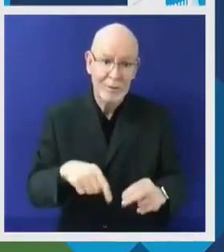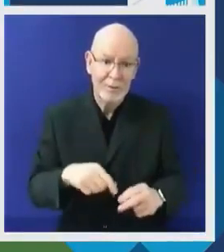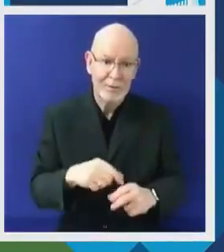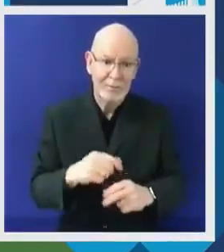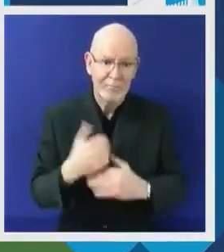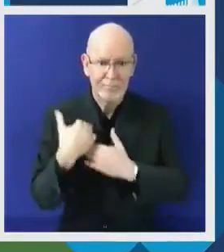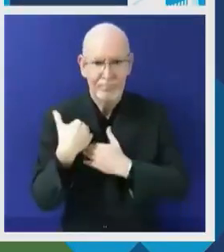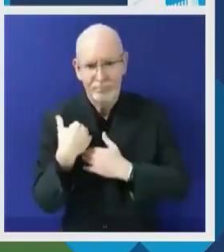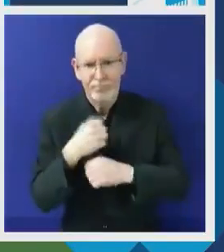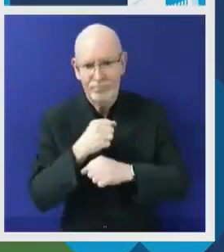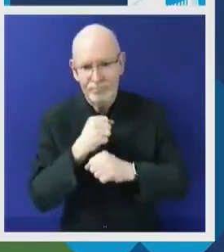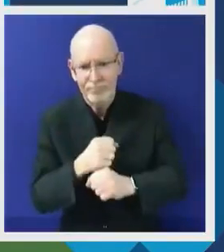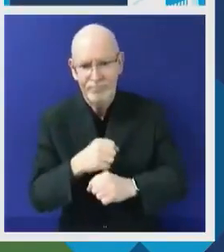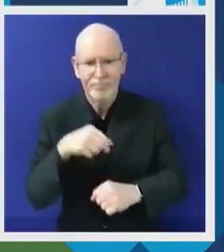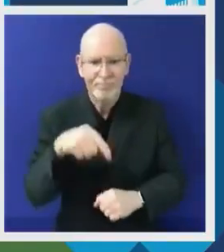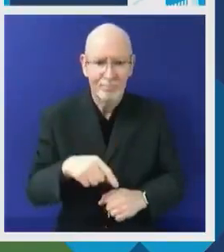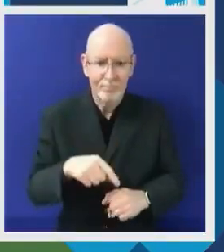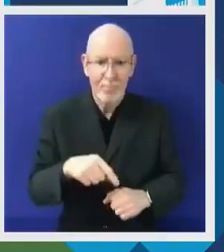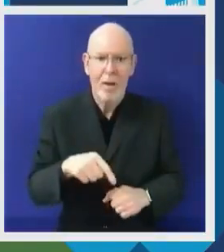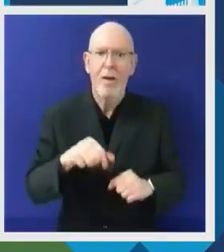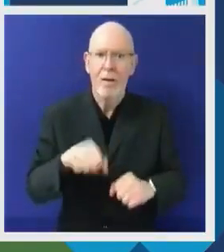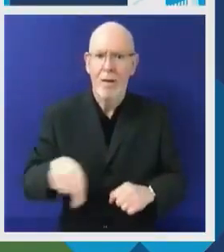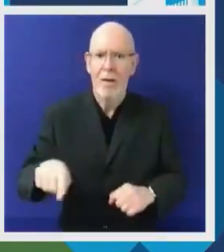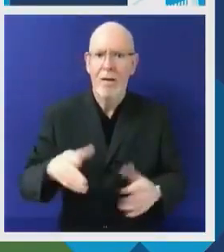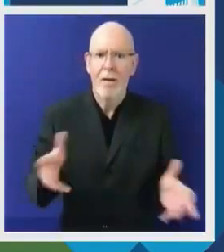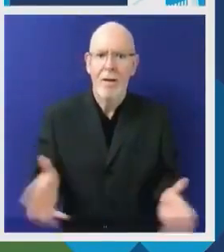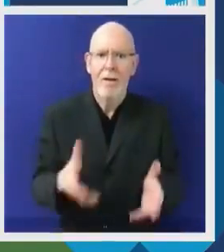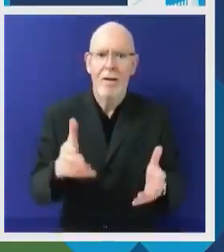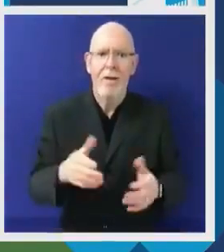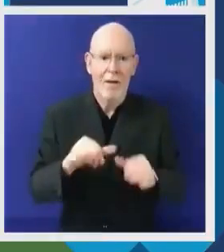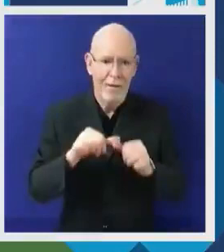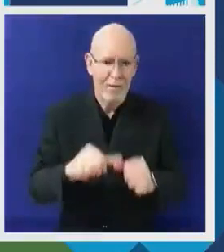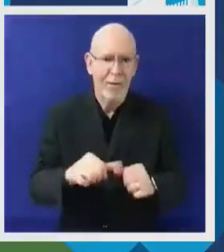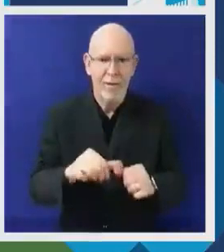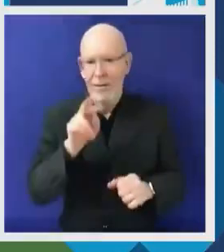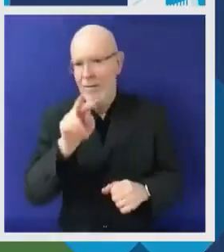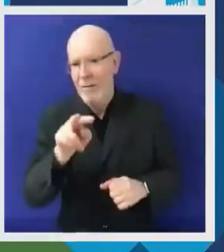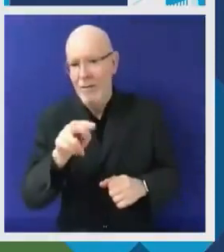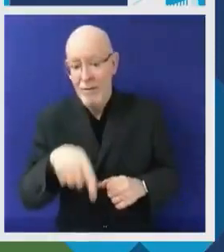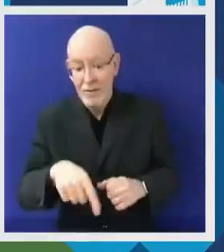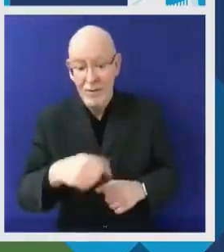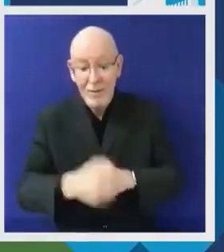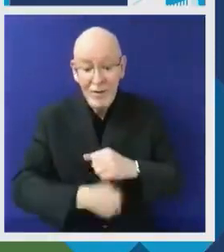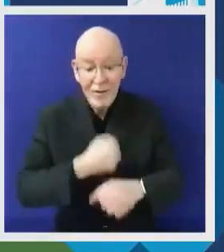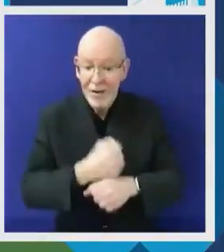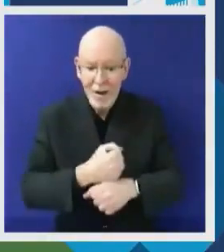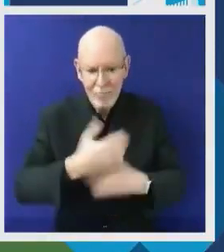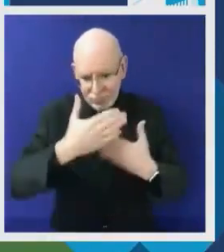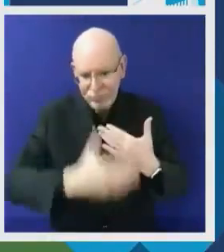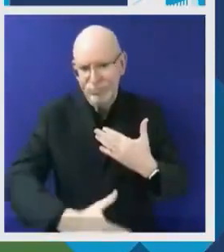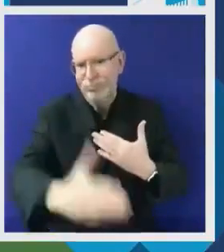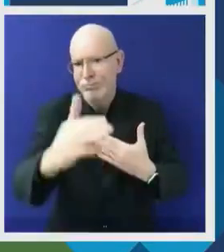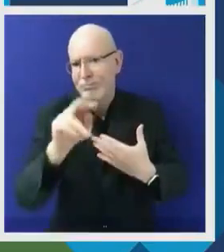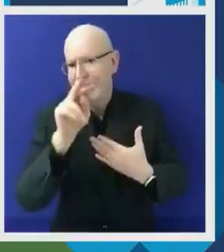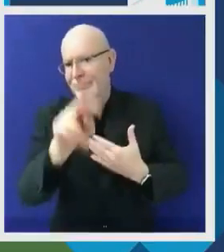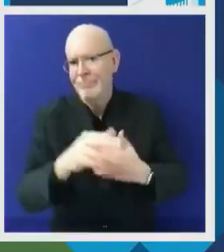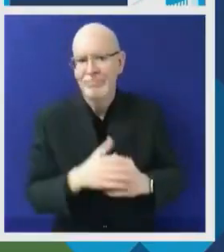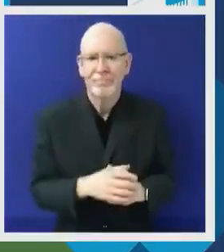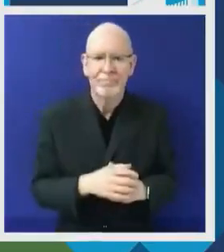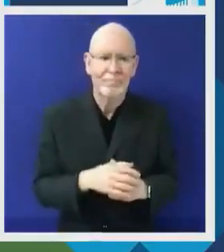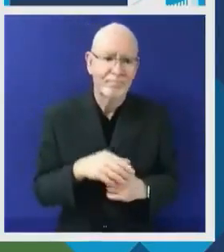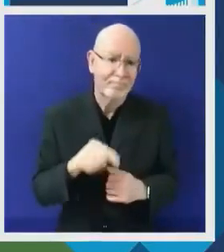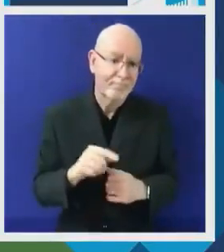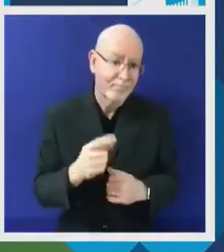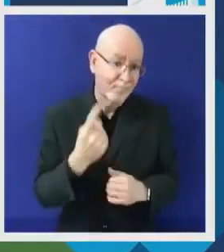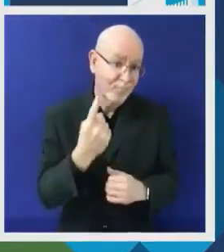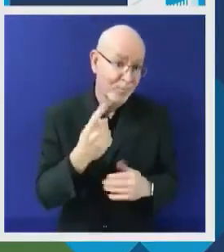As we mark World Health Day today, it's imperative to also reflect on the immense impact the COVID-19 pandemic has had on